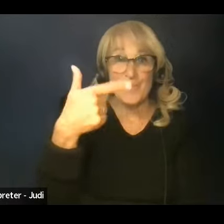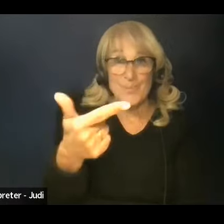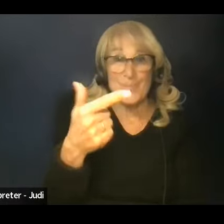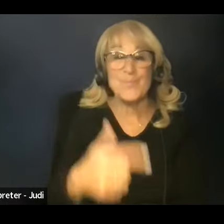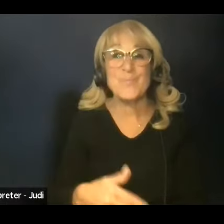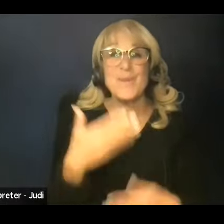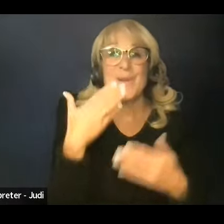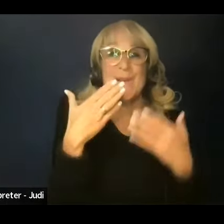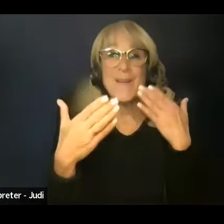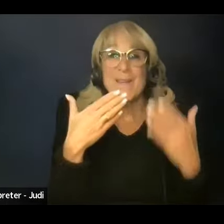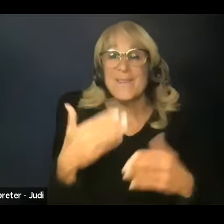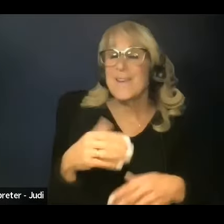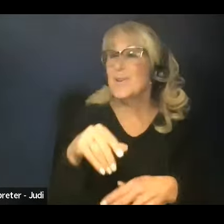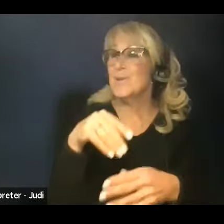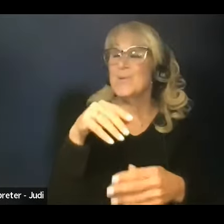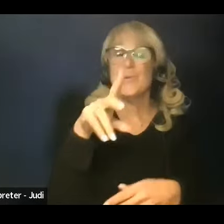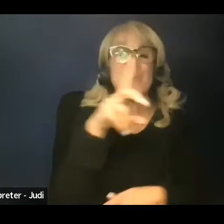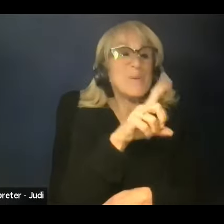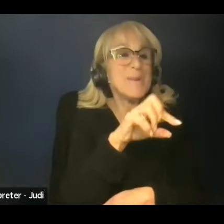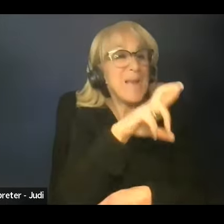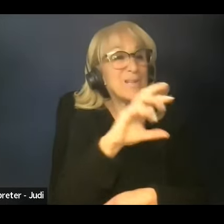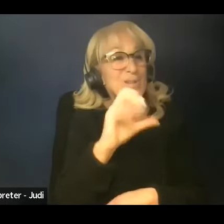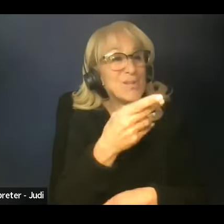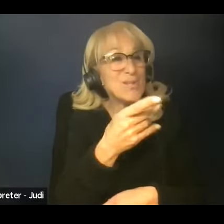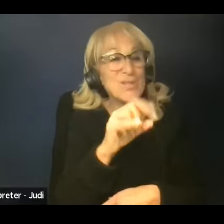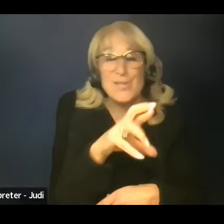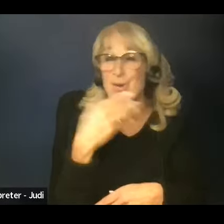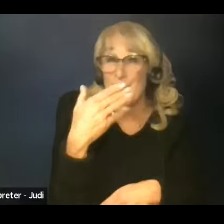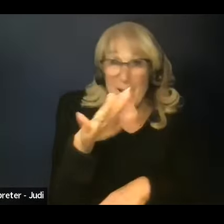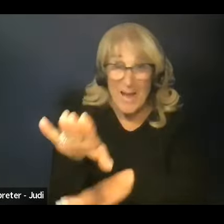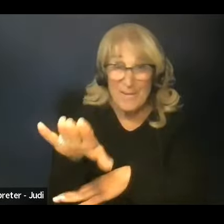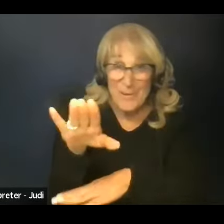Thank you, Dr. Chester, and good afternoon, everyone.